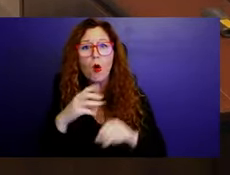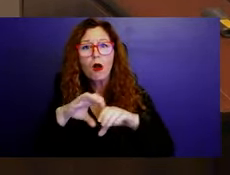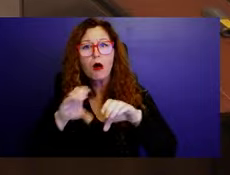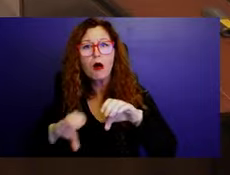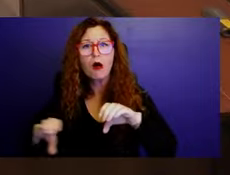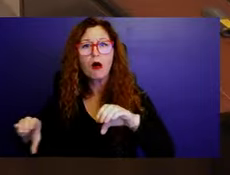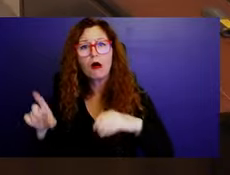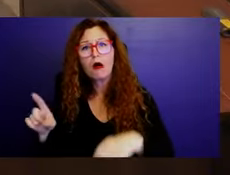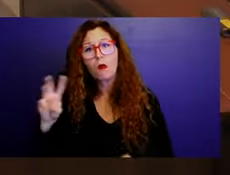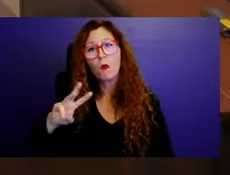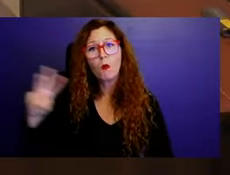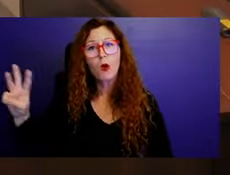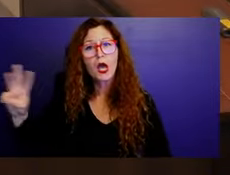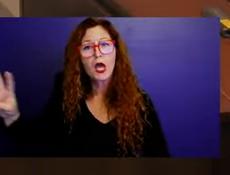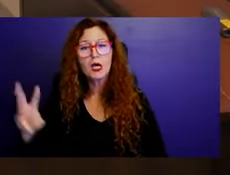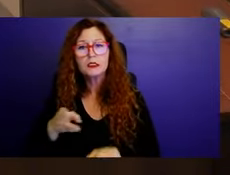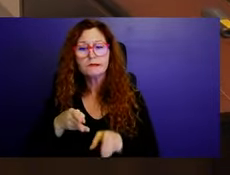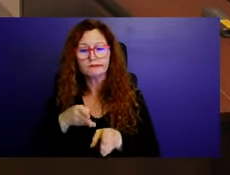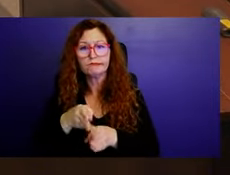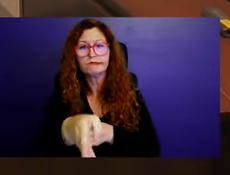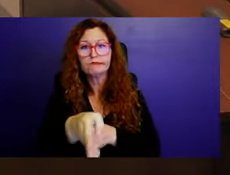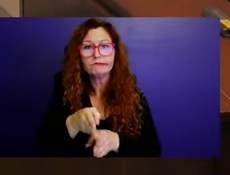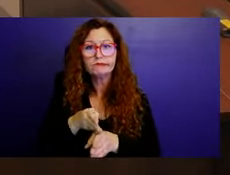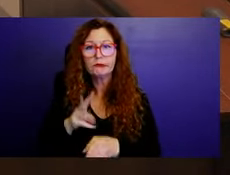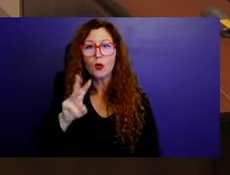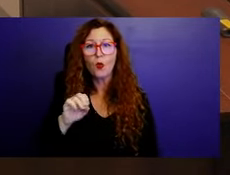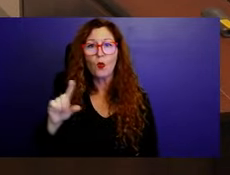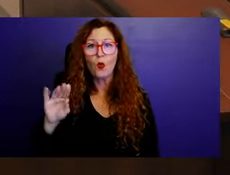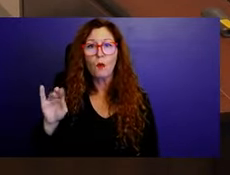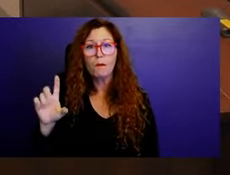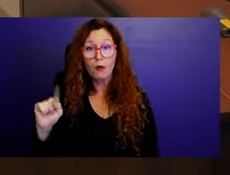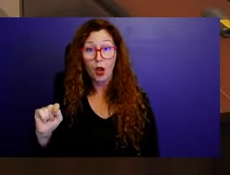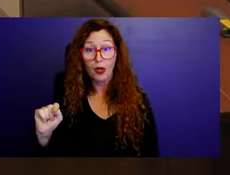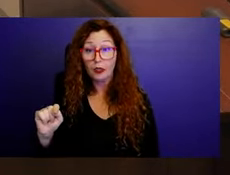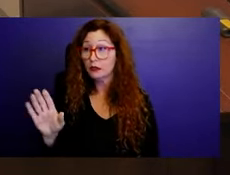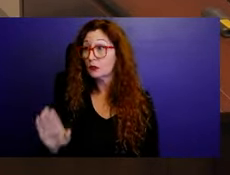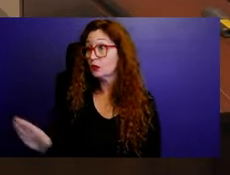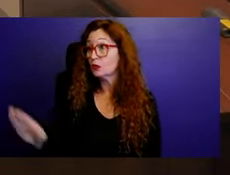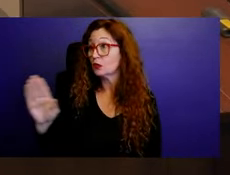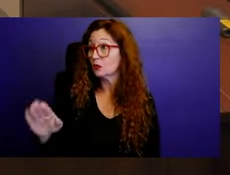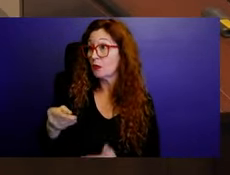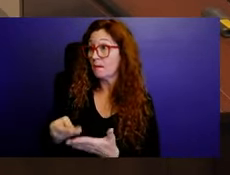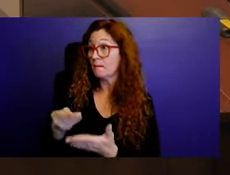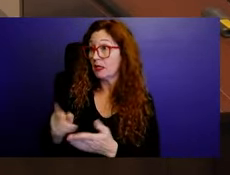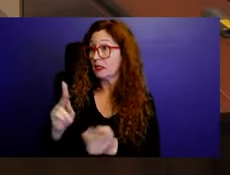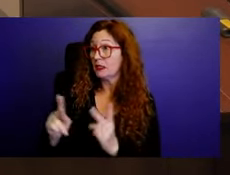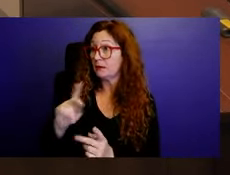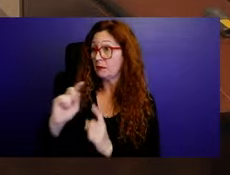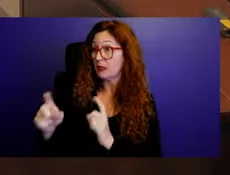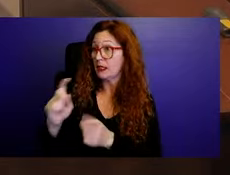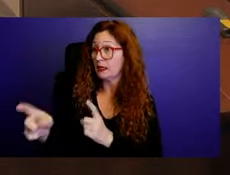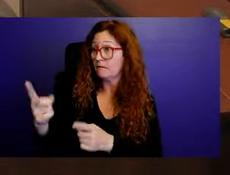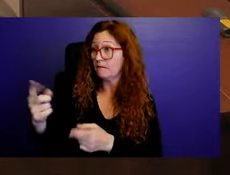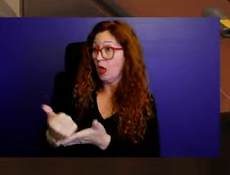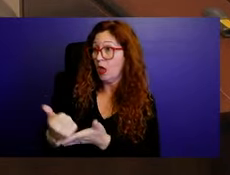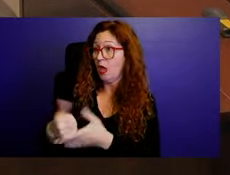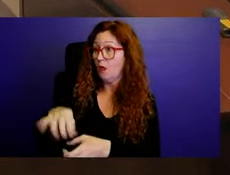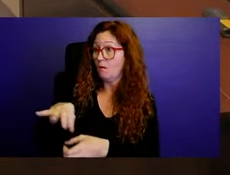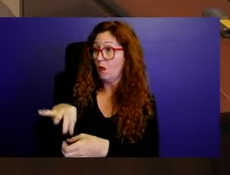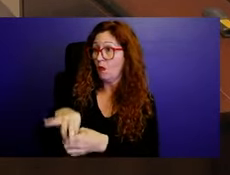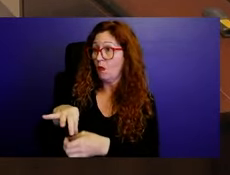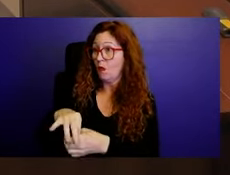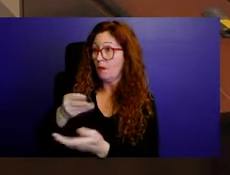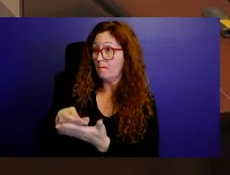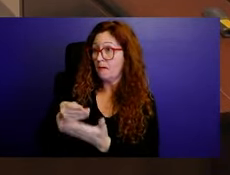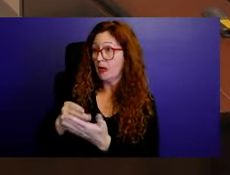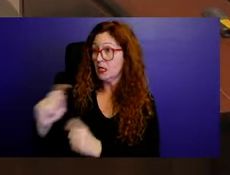Wilbright. Was there campaign fuzz that were maybe contributed allegedly to you, Mr. Pinserka, and it's